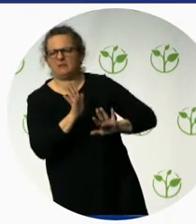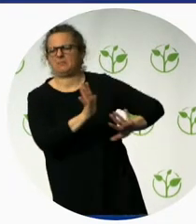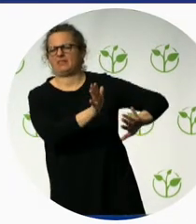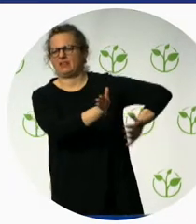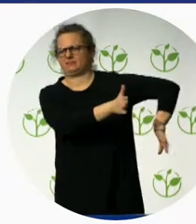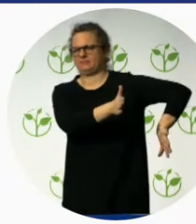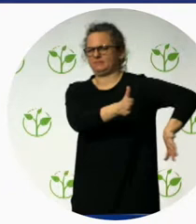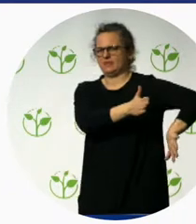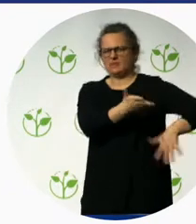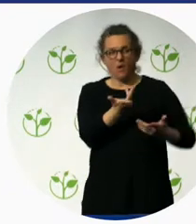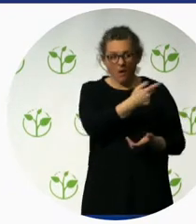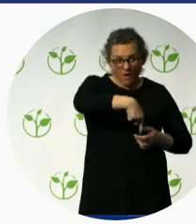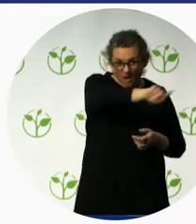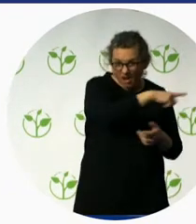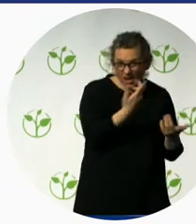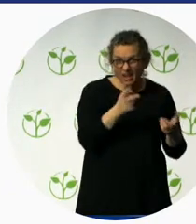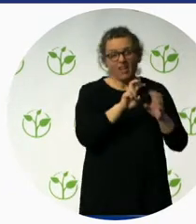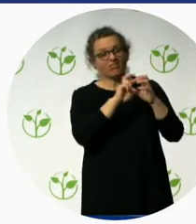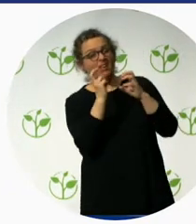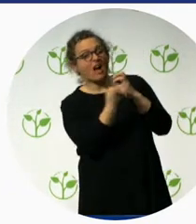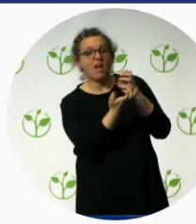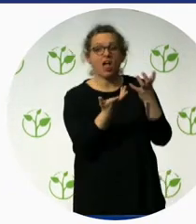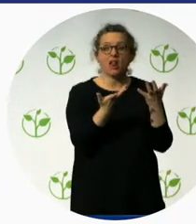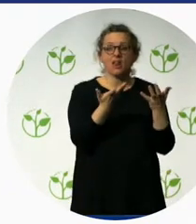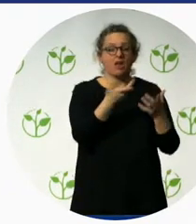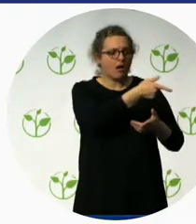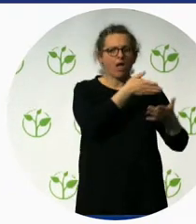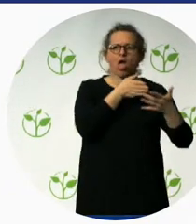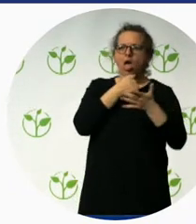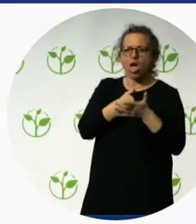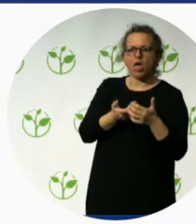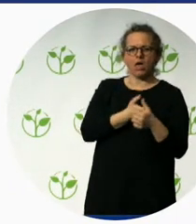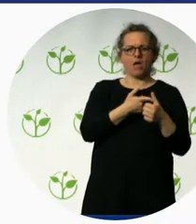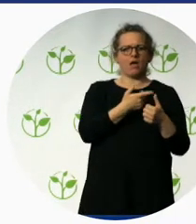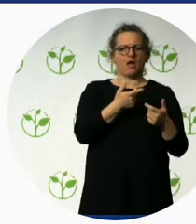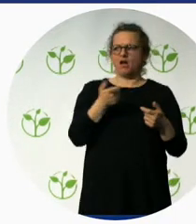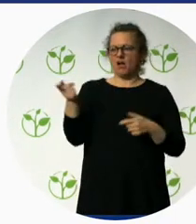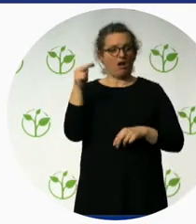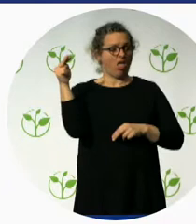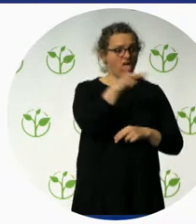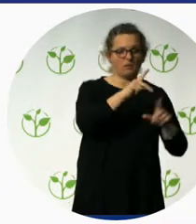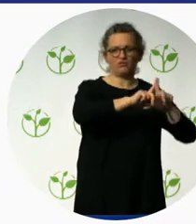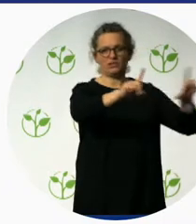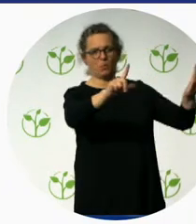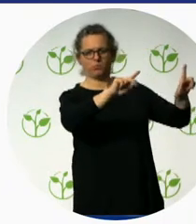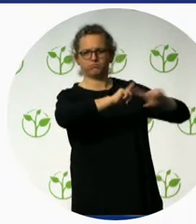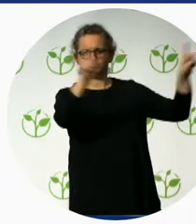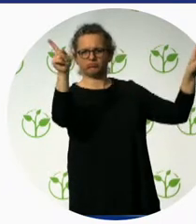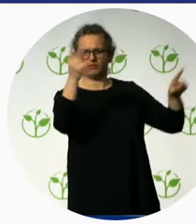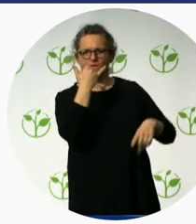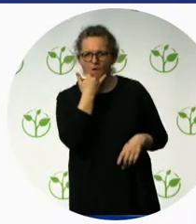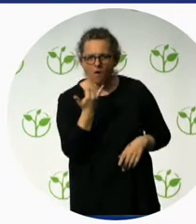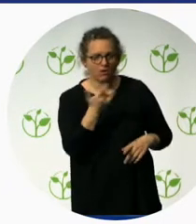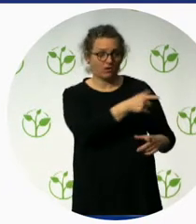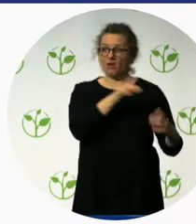accessibility of the place, the societal stigmas, the communication barriers, and the biggest fear of the unknown.